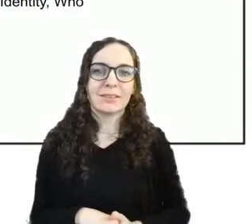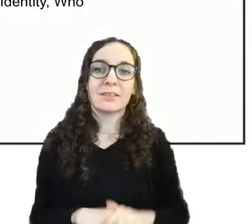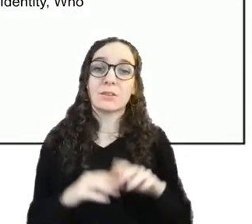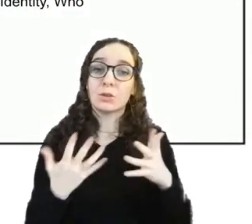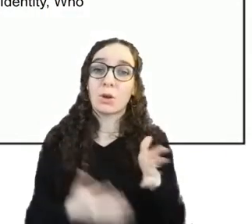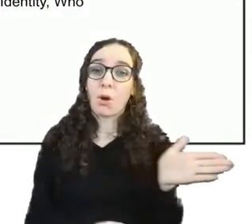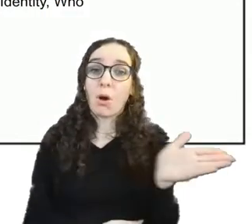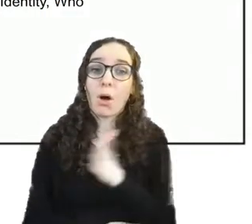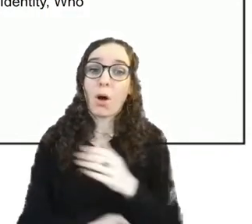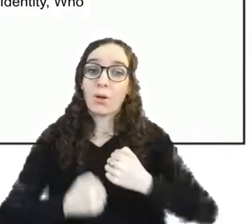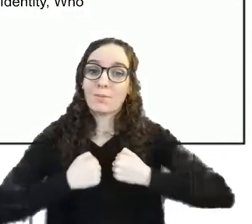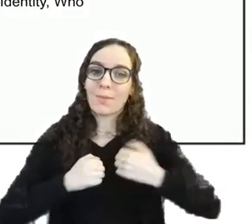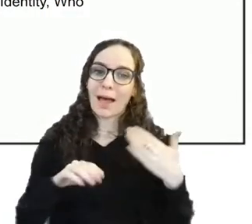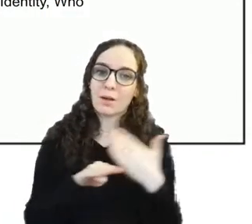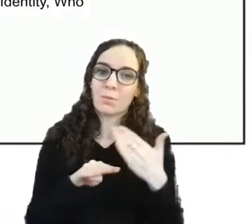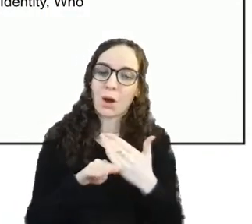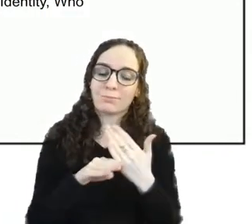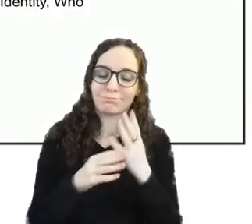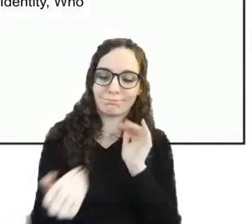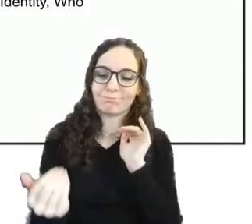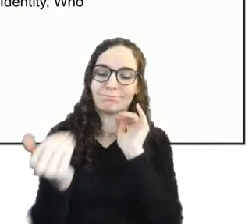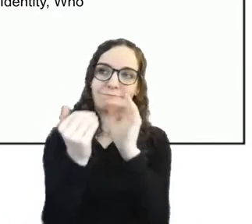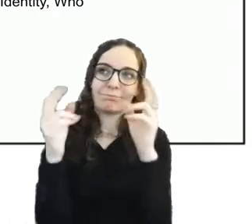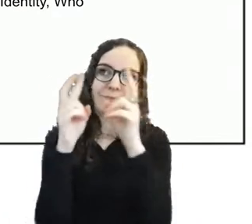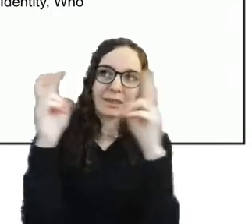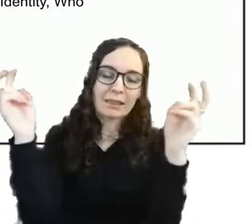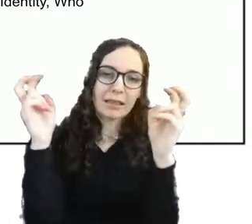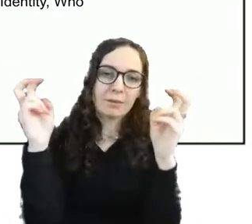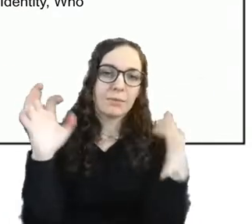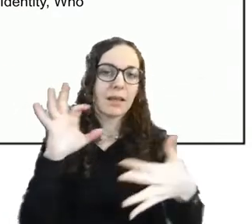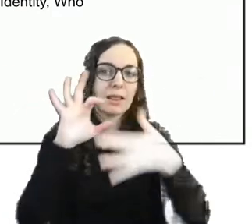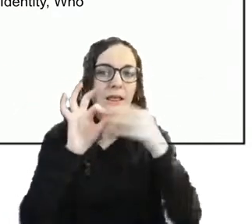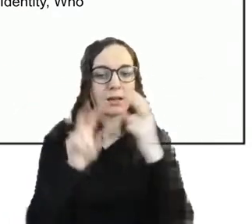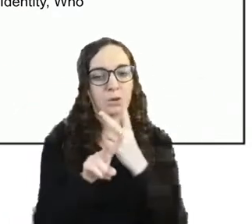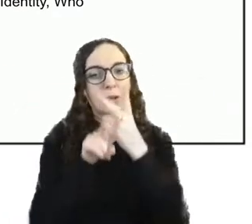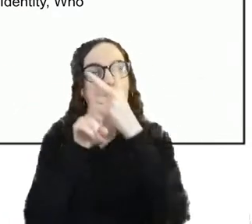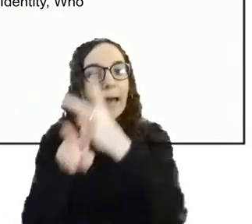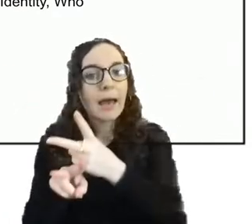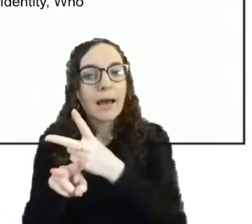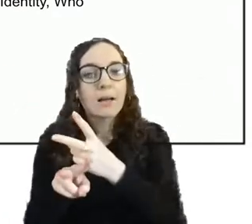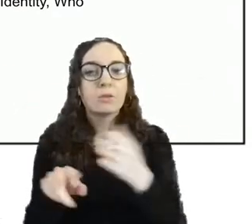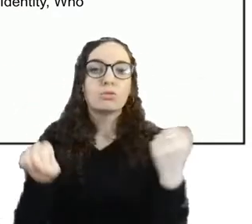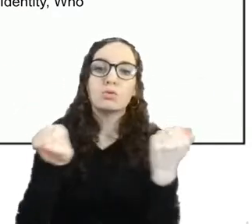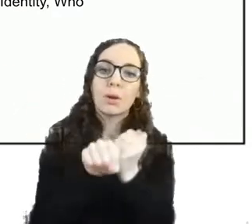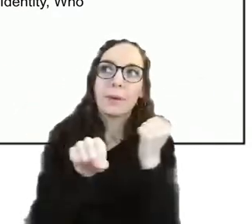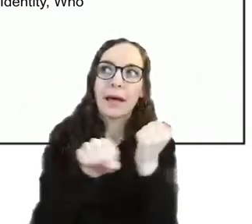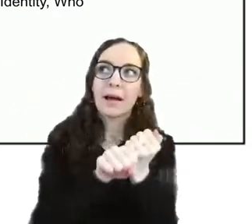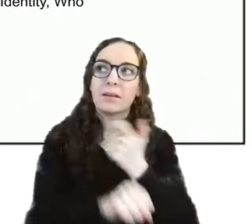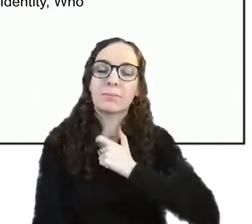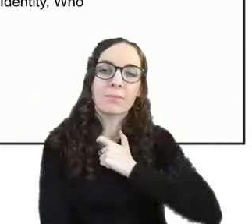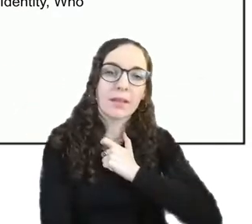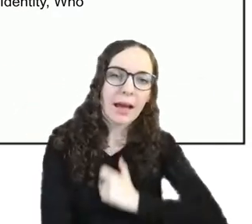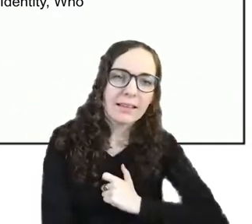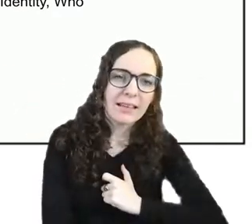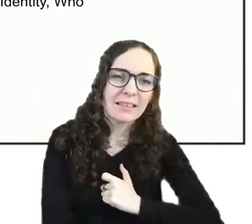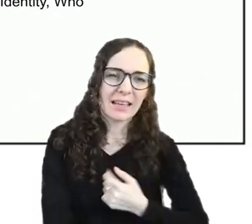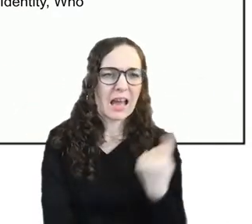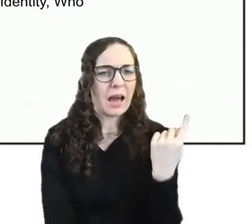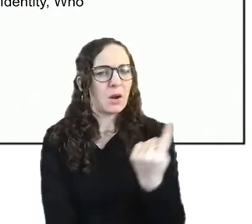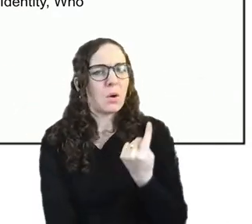work fits into the themes of like care repair identity and who are you